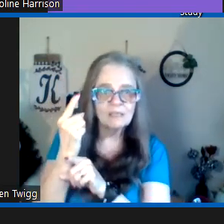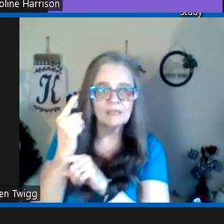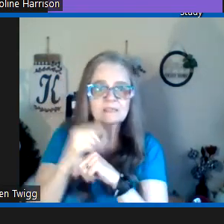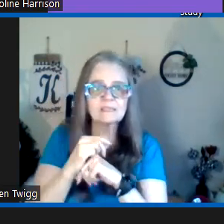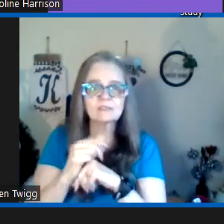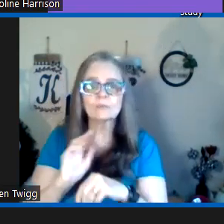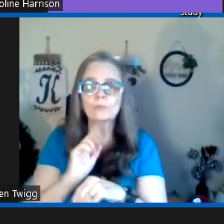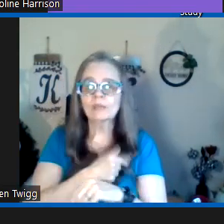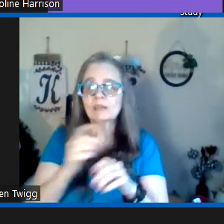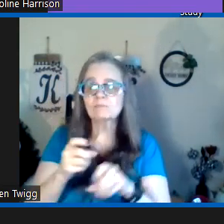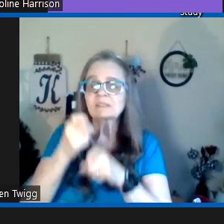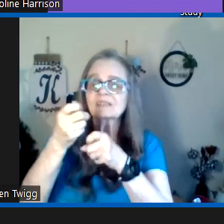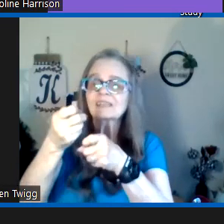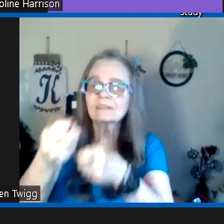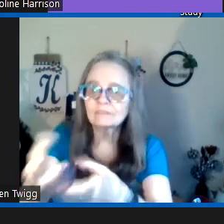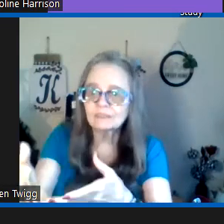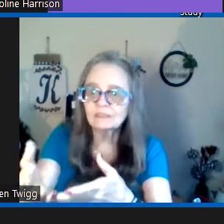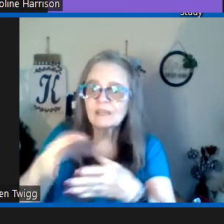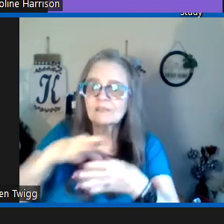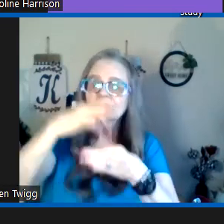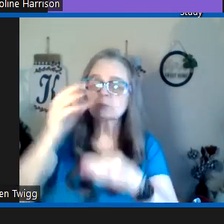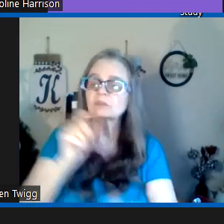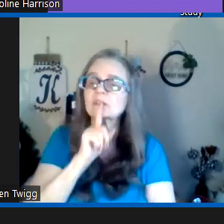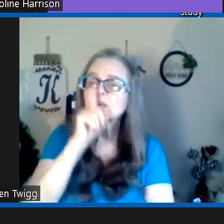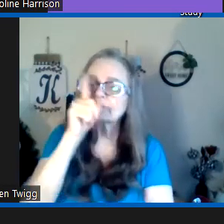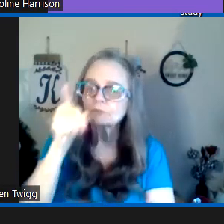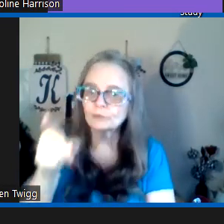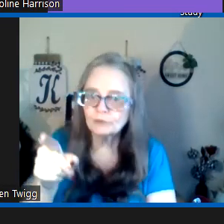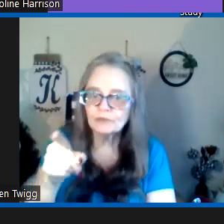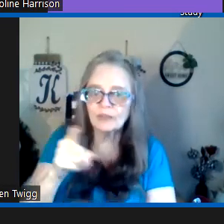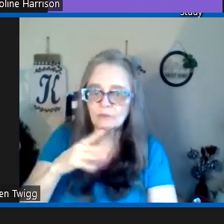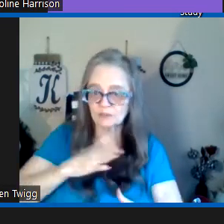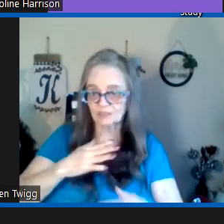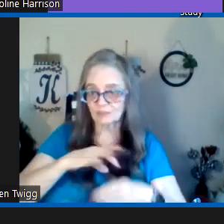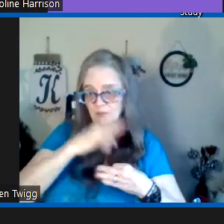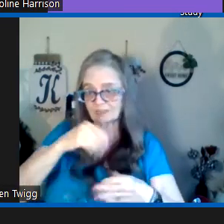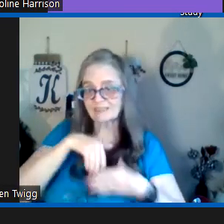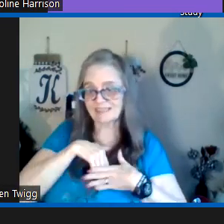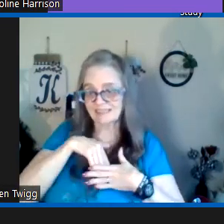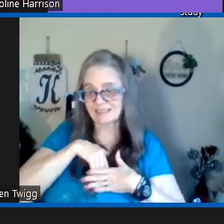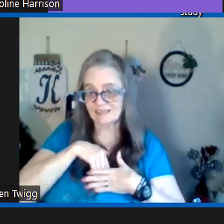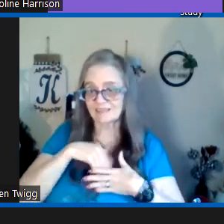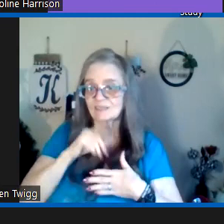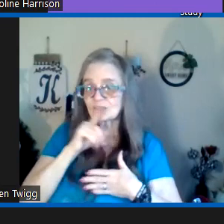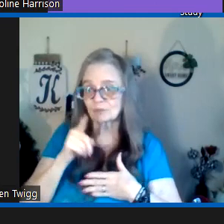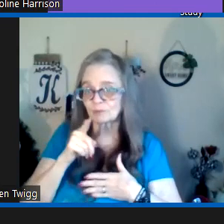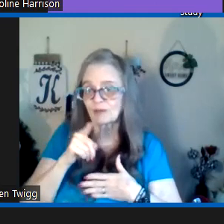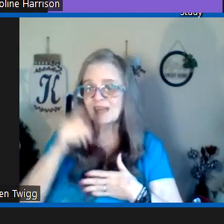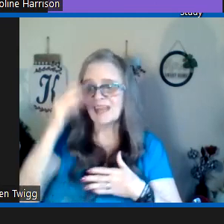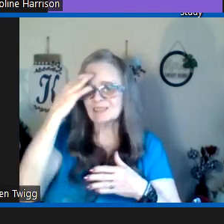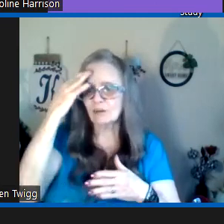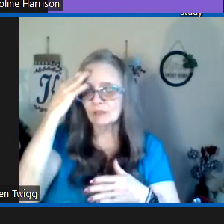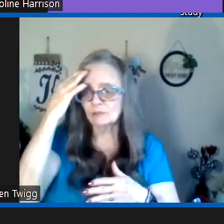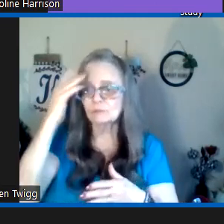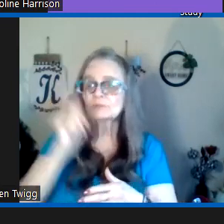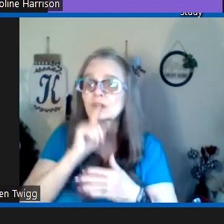and then it says we have been given the spirit of truth in other words the spirit that's in us is true